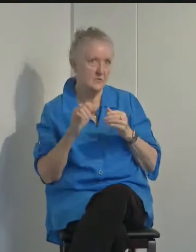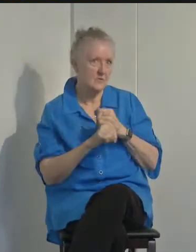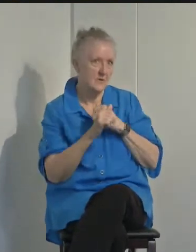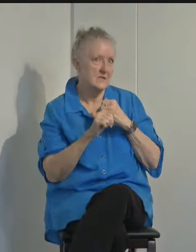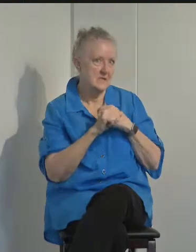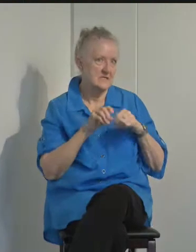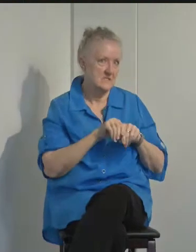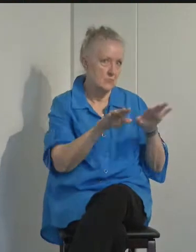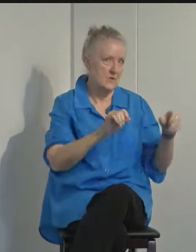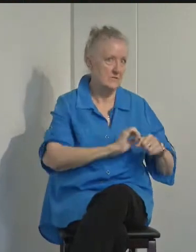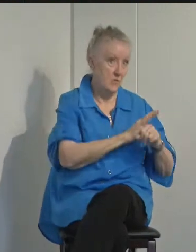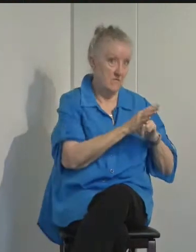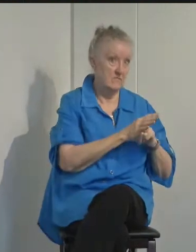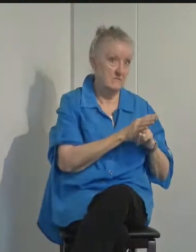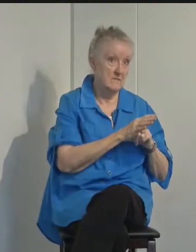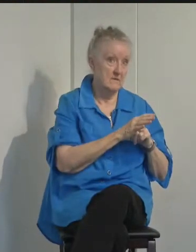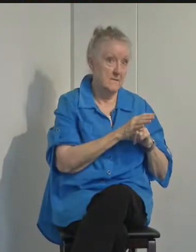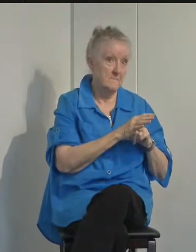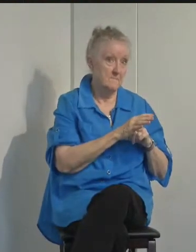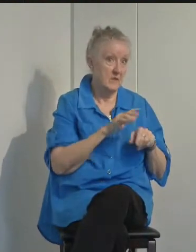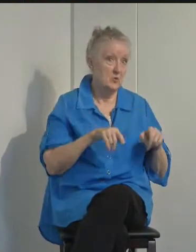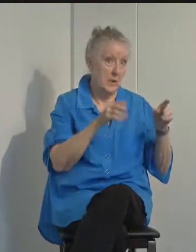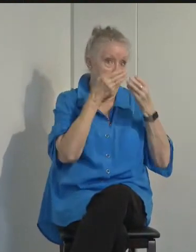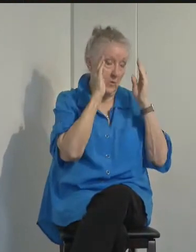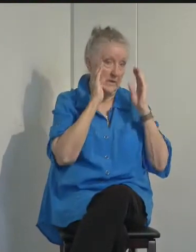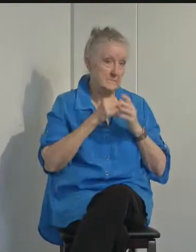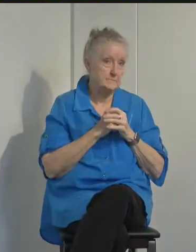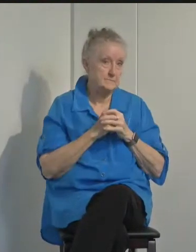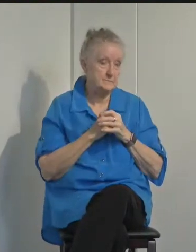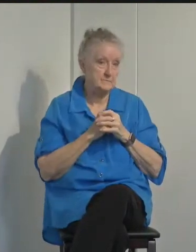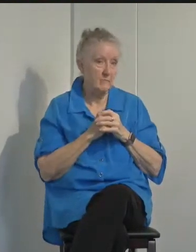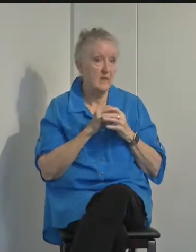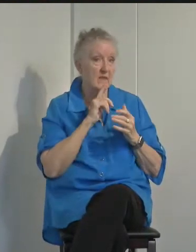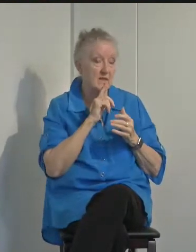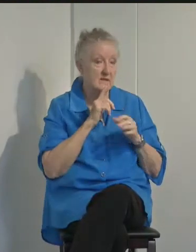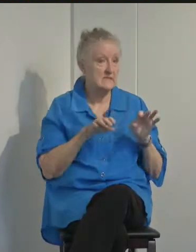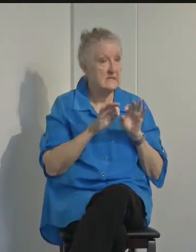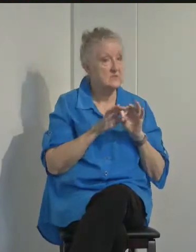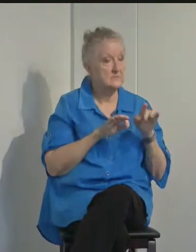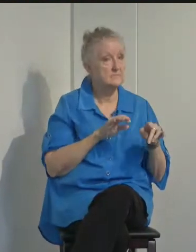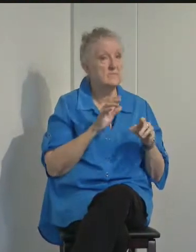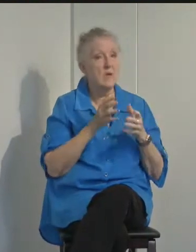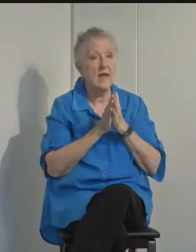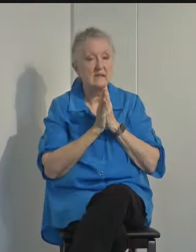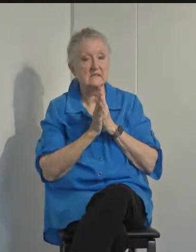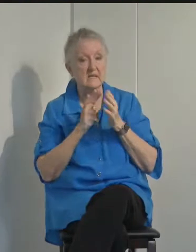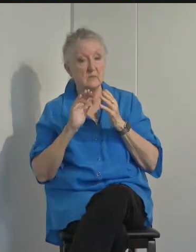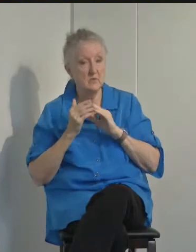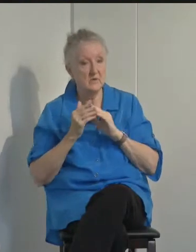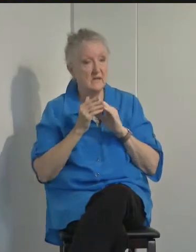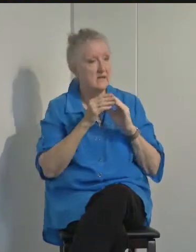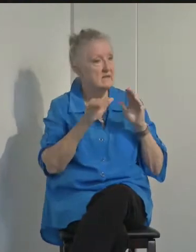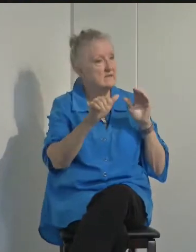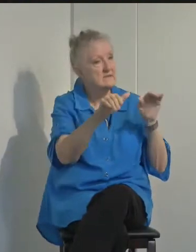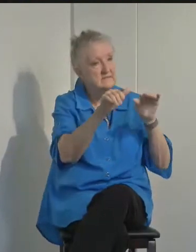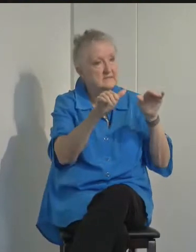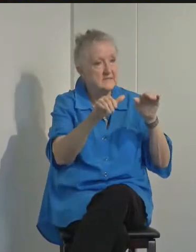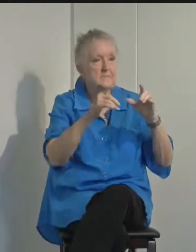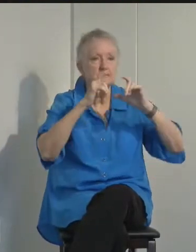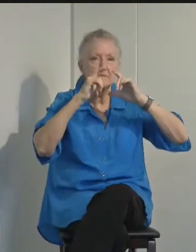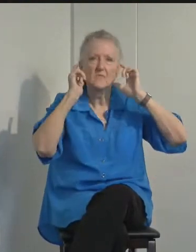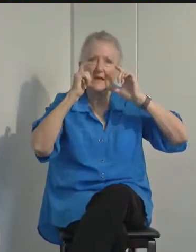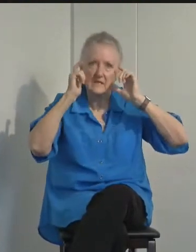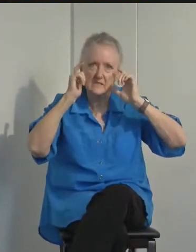spreading COVID-19 during Halloween. Essentially, we are asking our community to wear their face